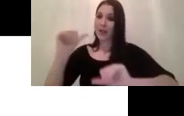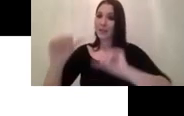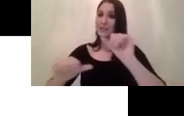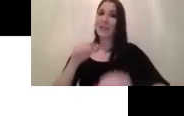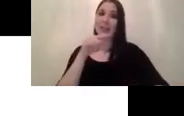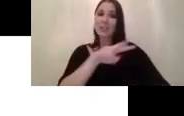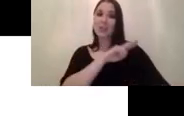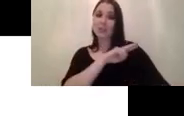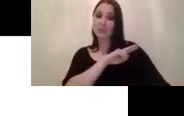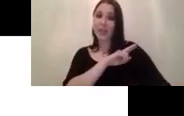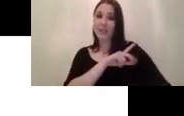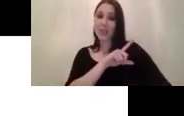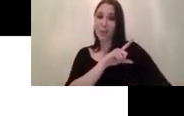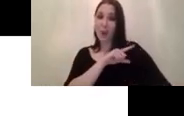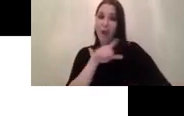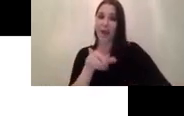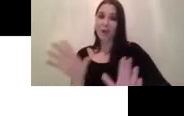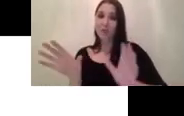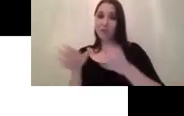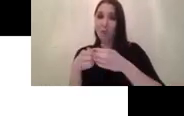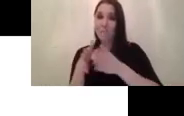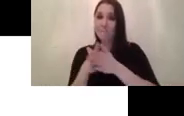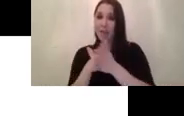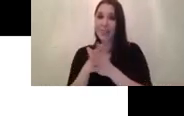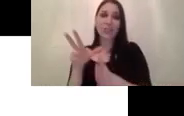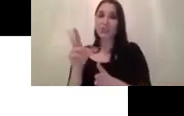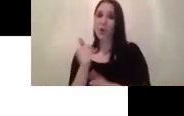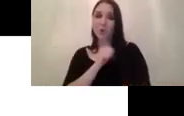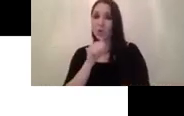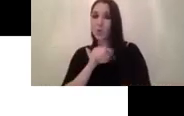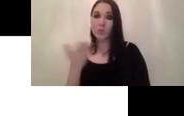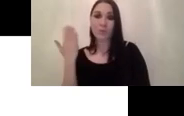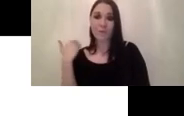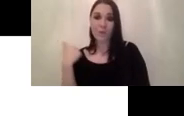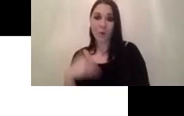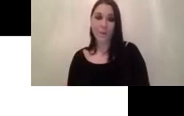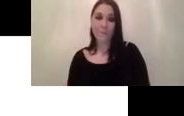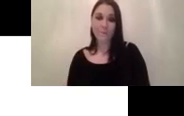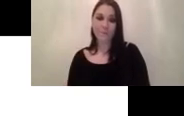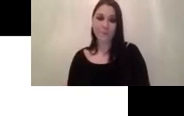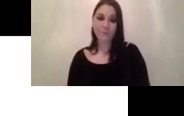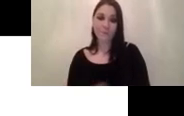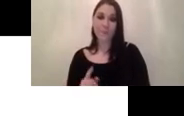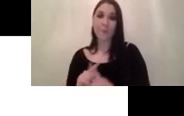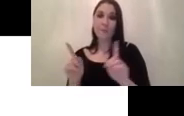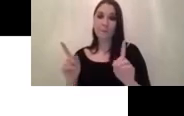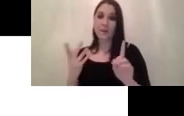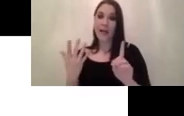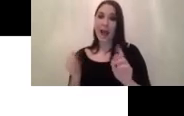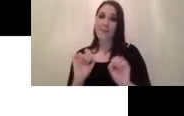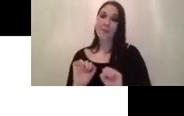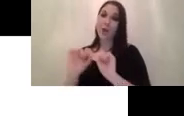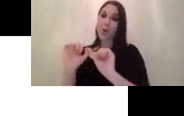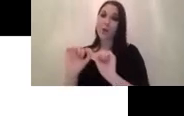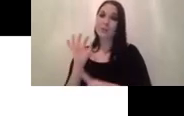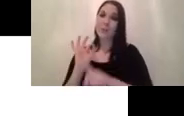that uh this group of method is not used for real-time application but they have their own special case